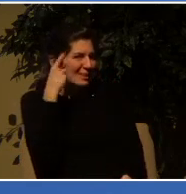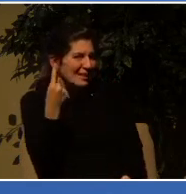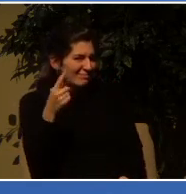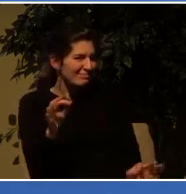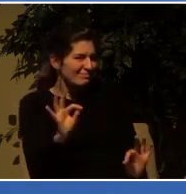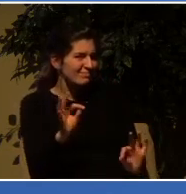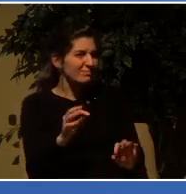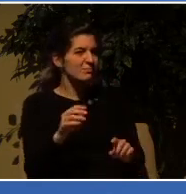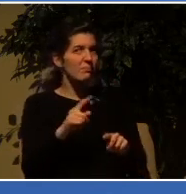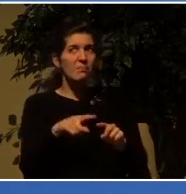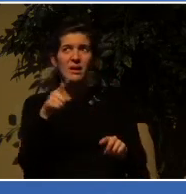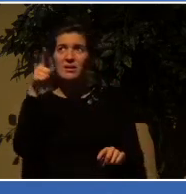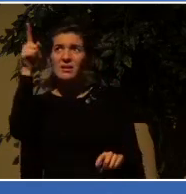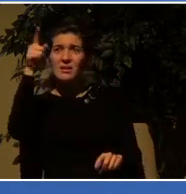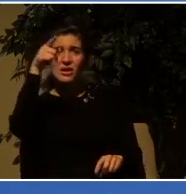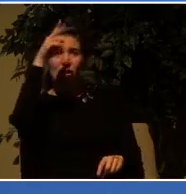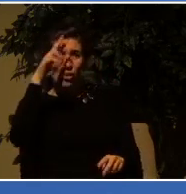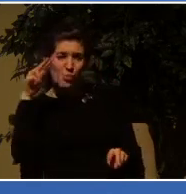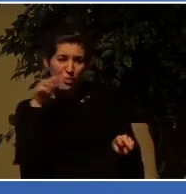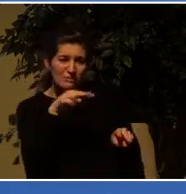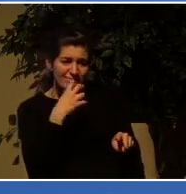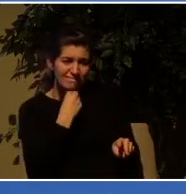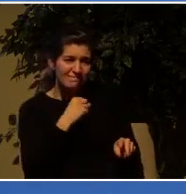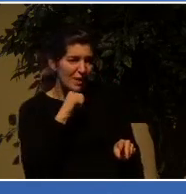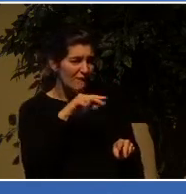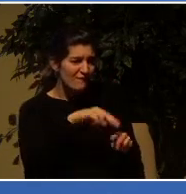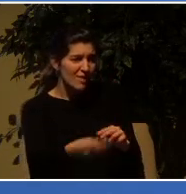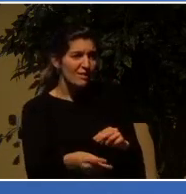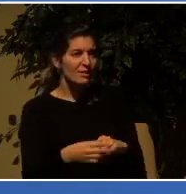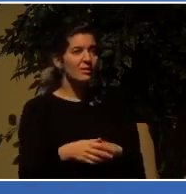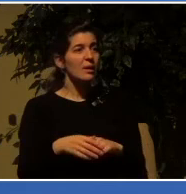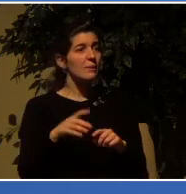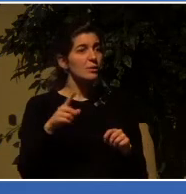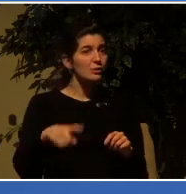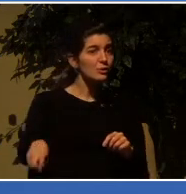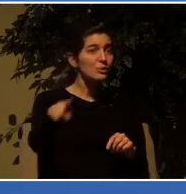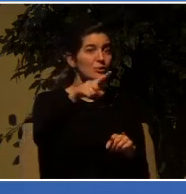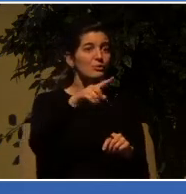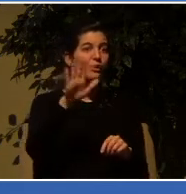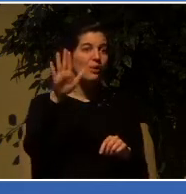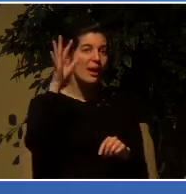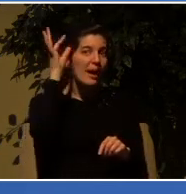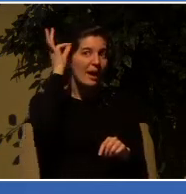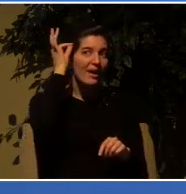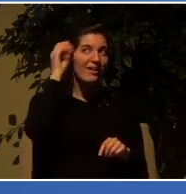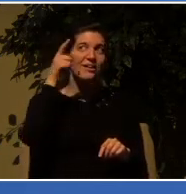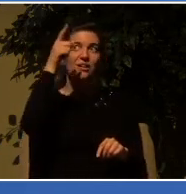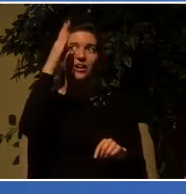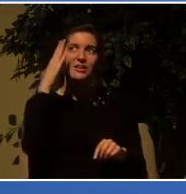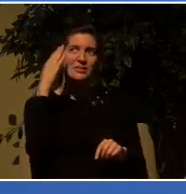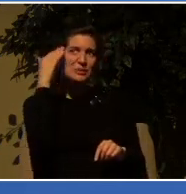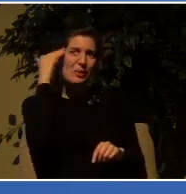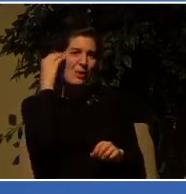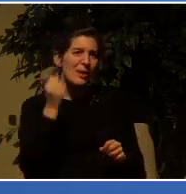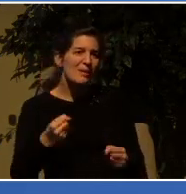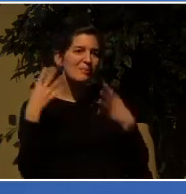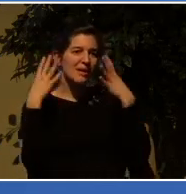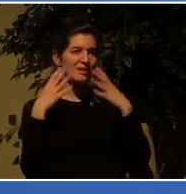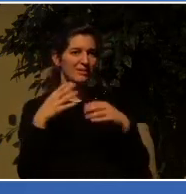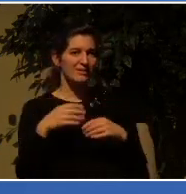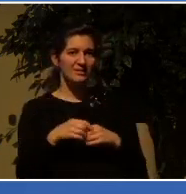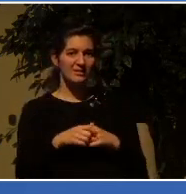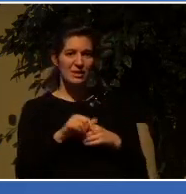and even the very hairs of your head are all numbered. So don't be afraid. You are worth